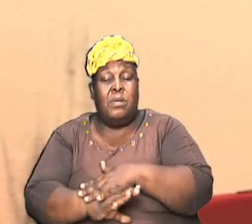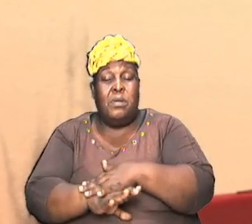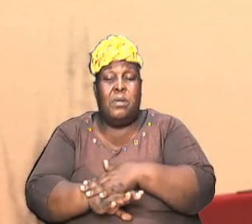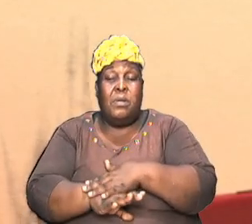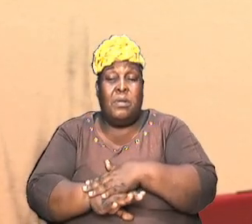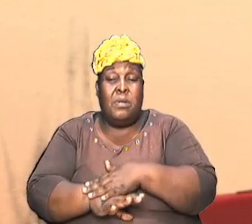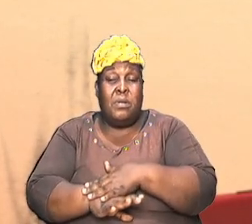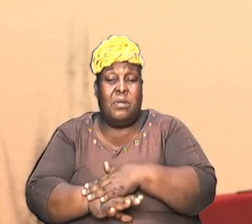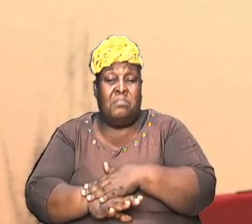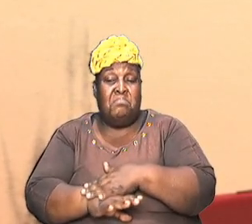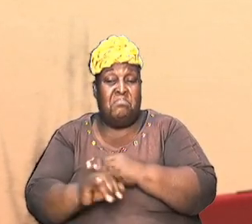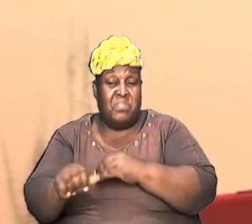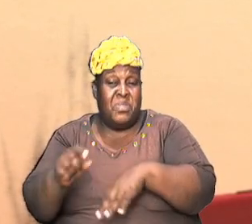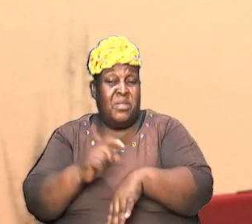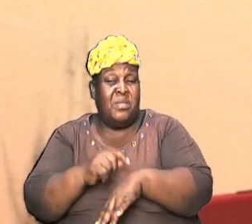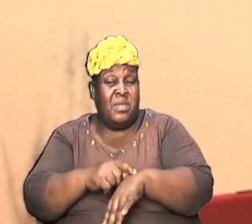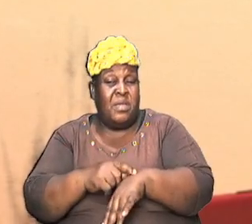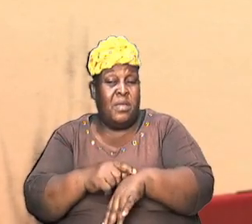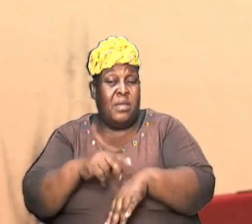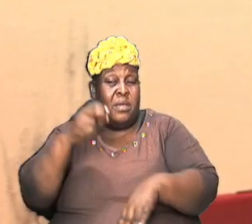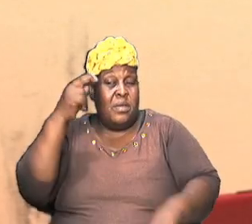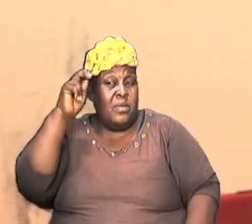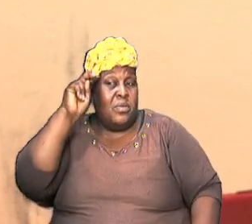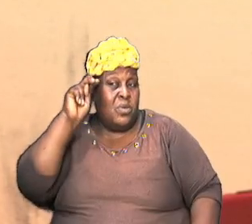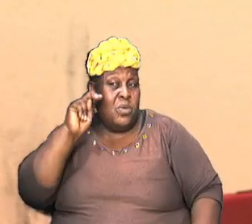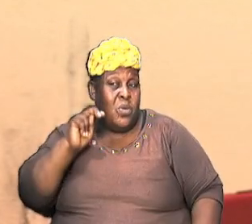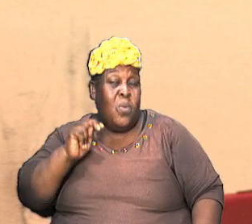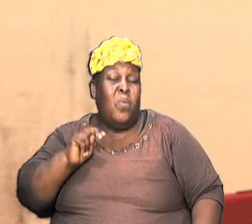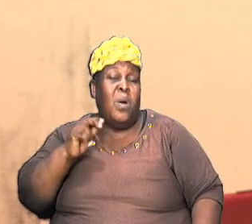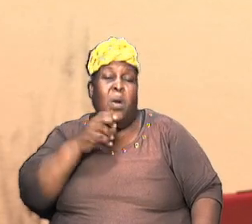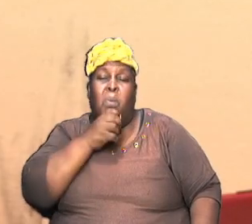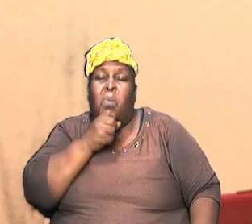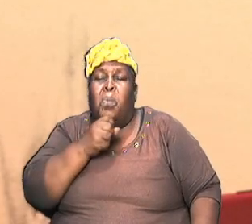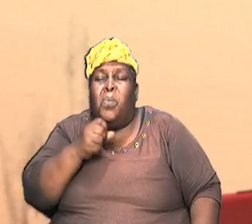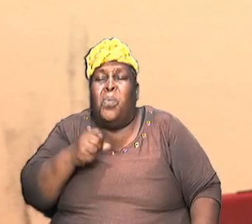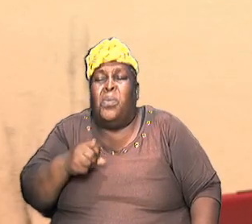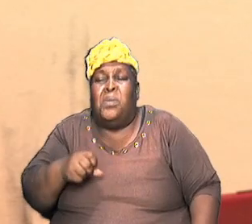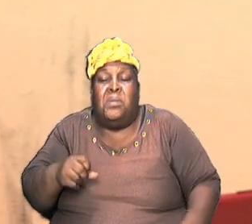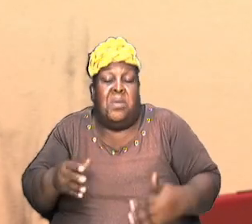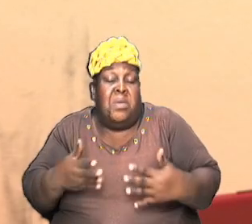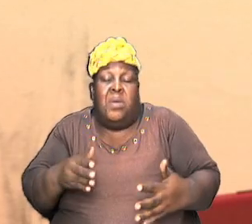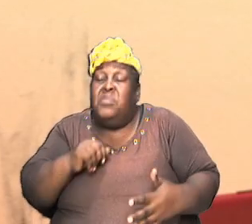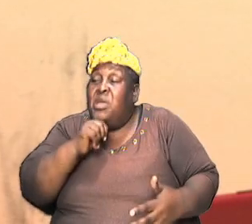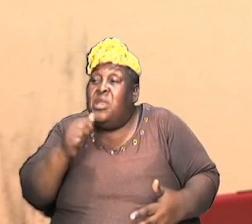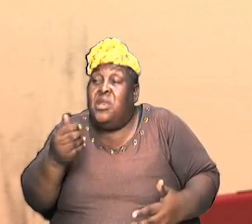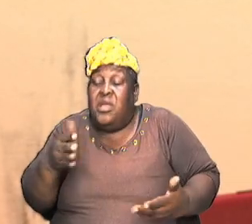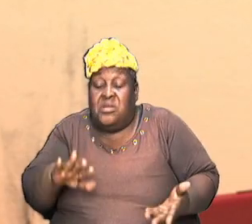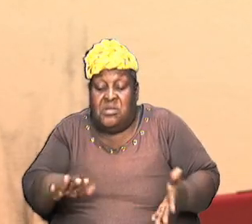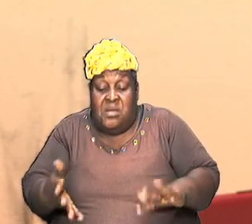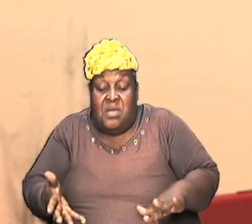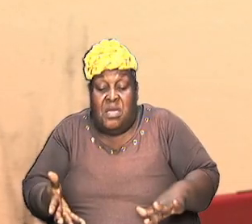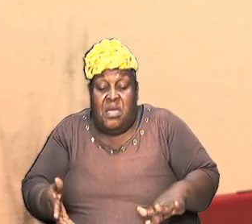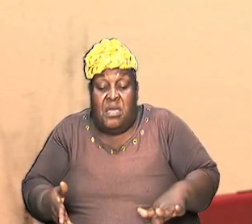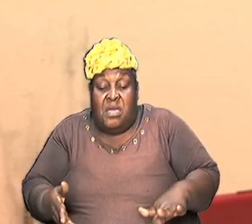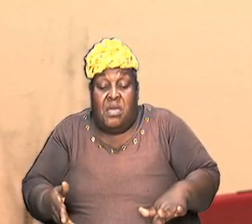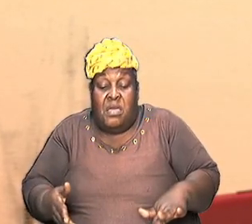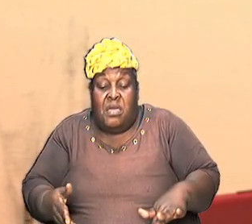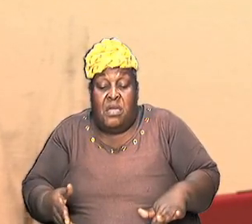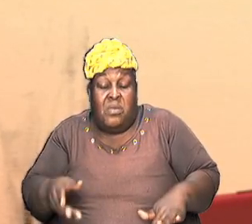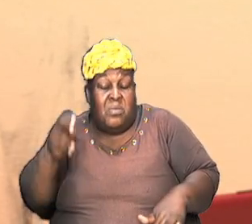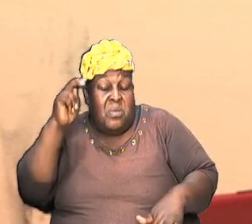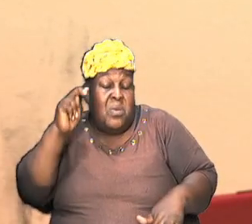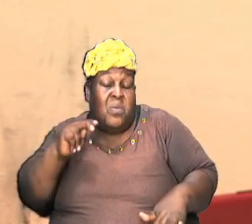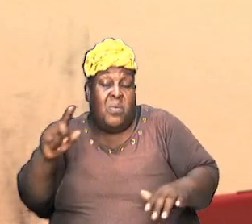by that time Noah would have been an old man probably wouldn't have died yet because Noah lived a couple of hundred of years